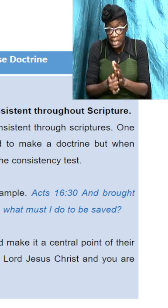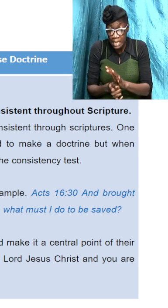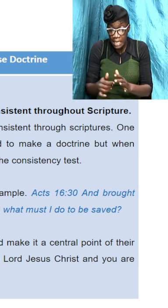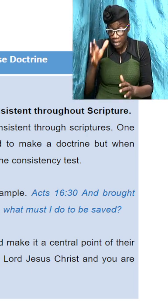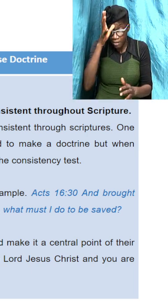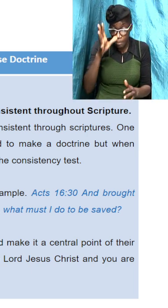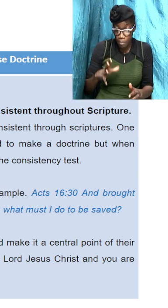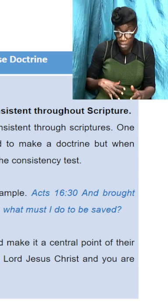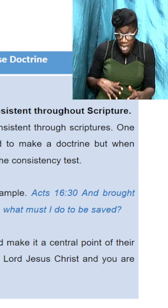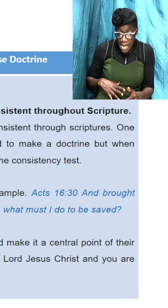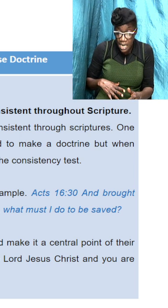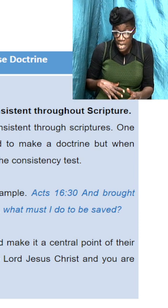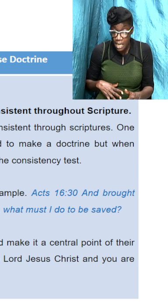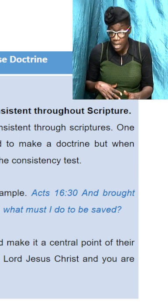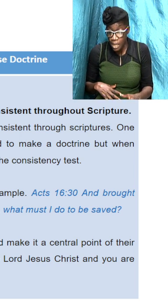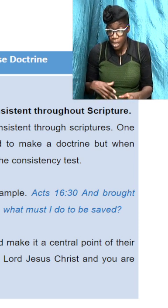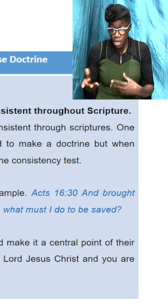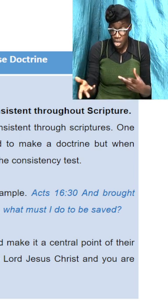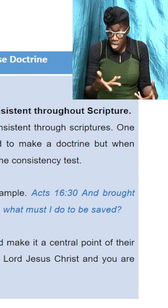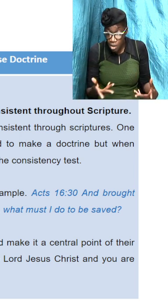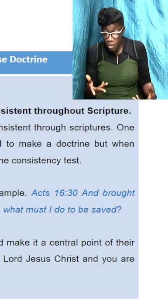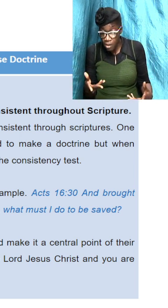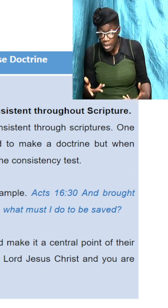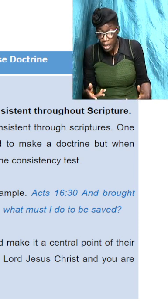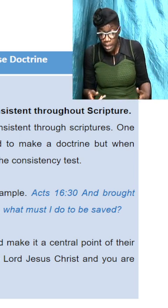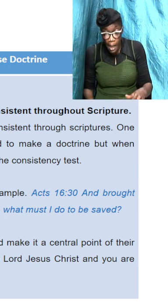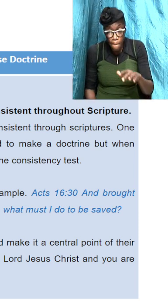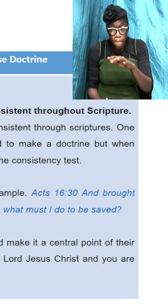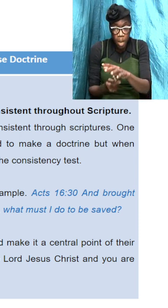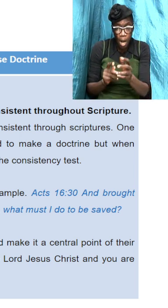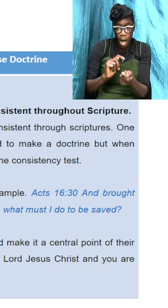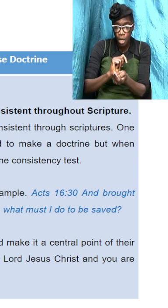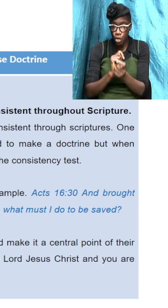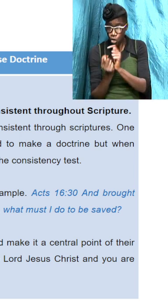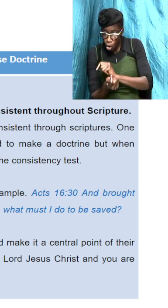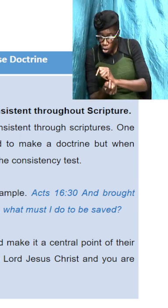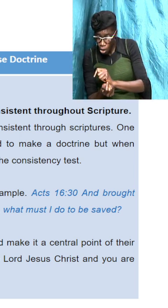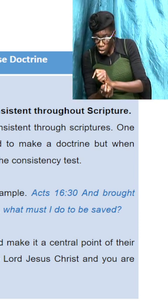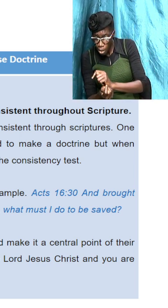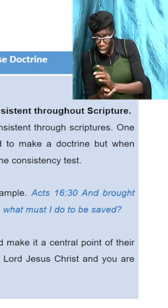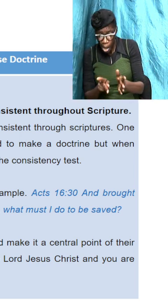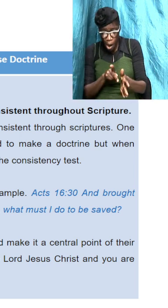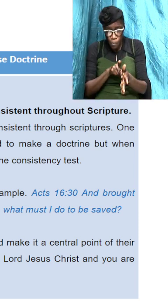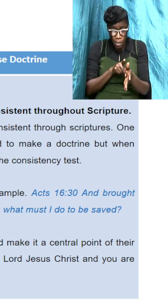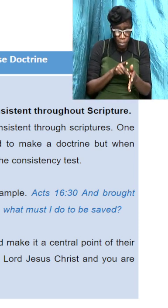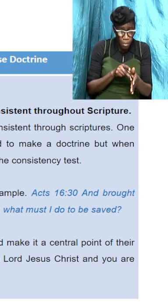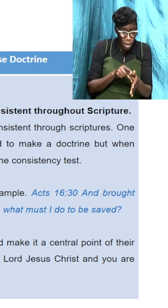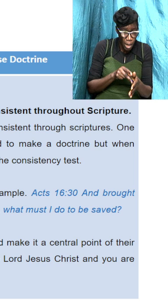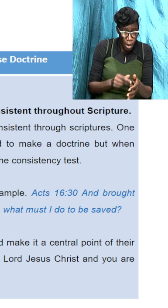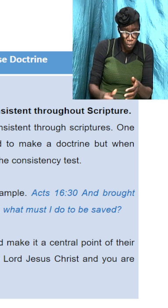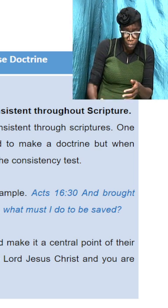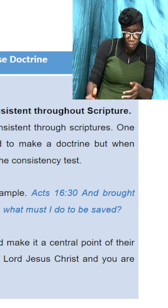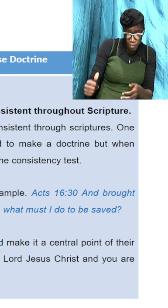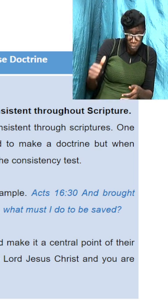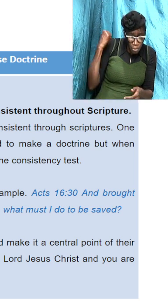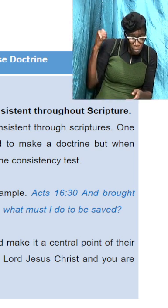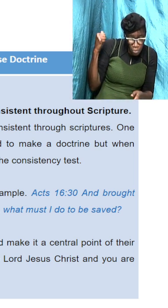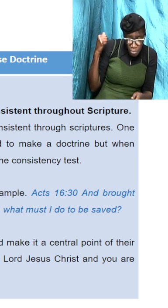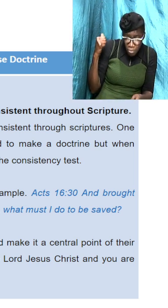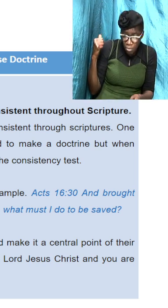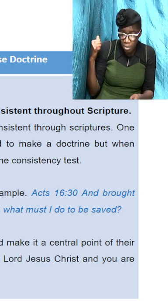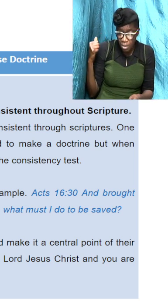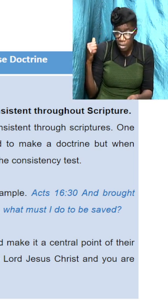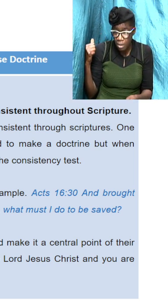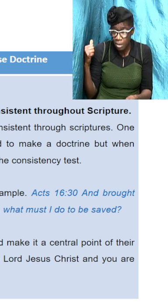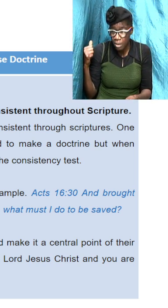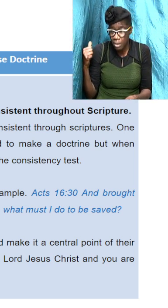turned around and rebuked the spirit and the girl was now freed from the spirit but her masters